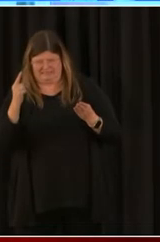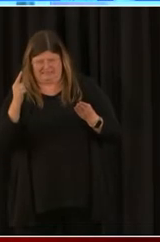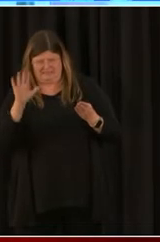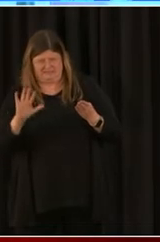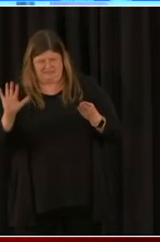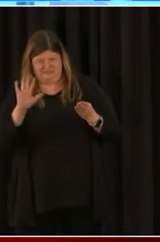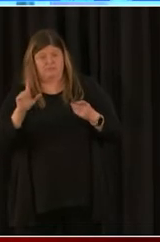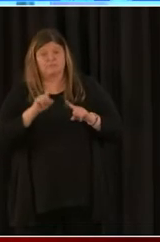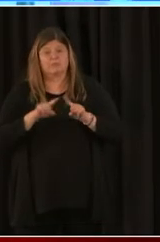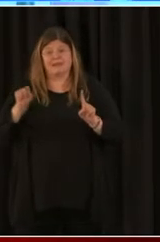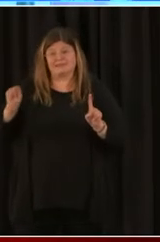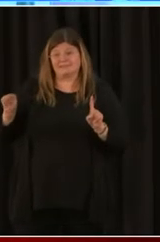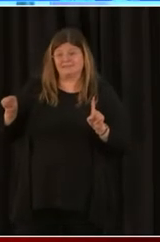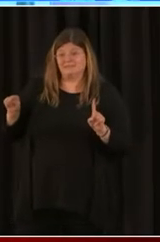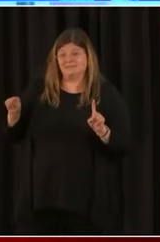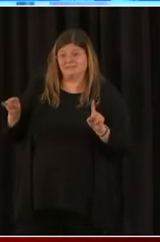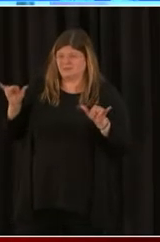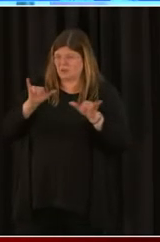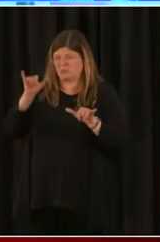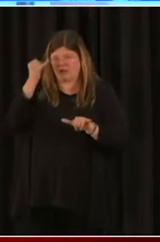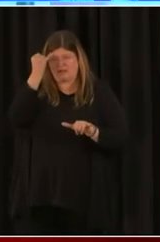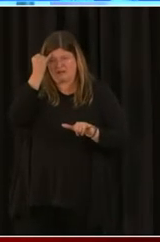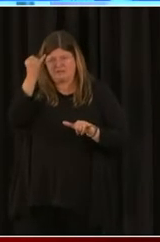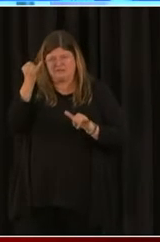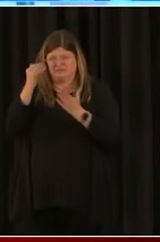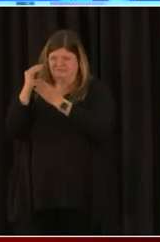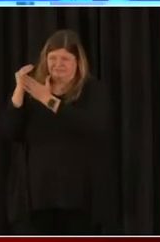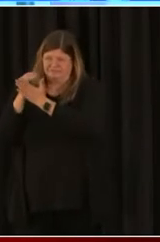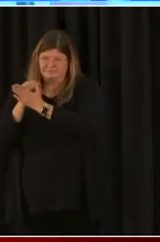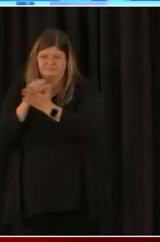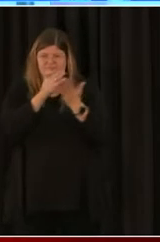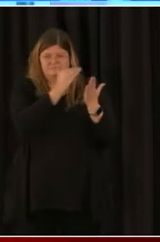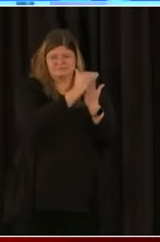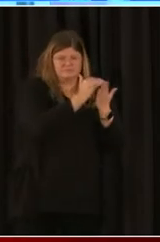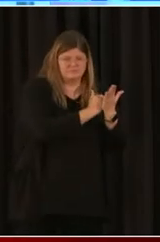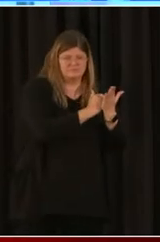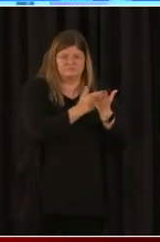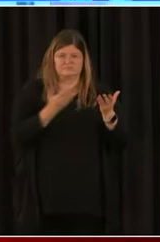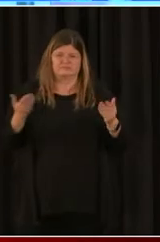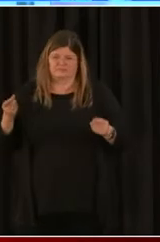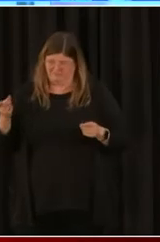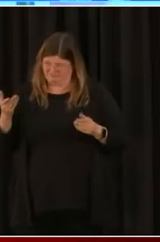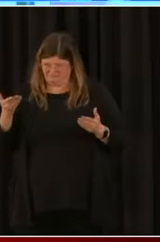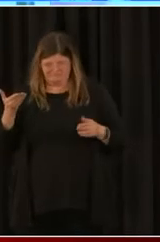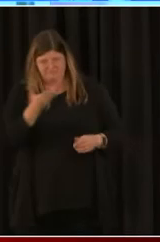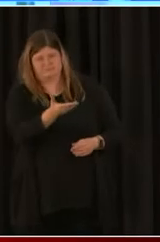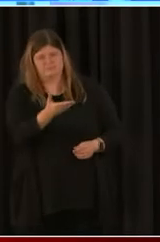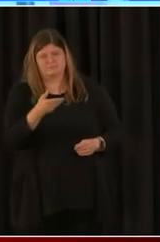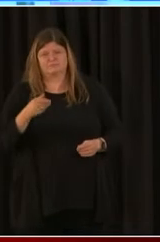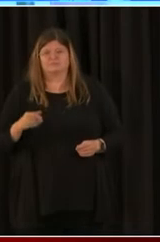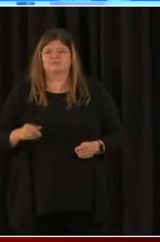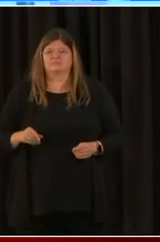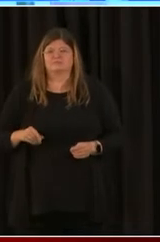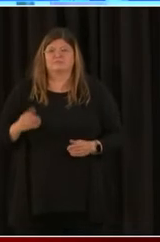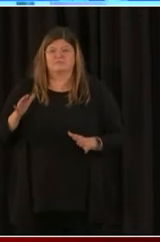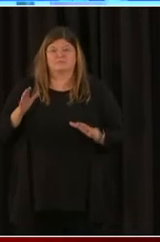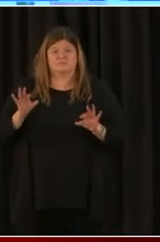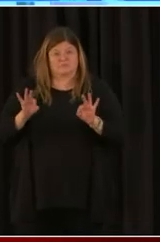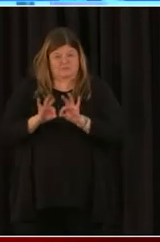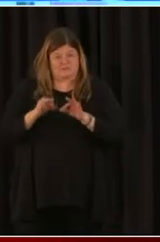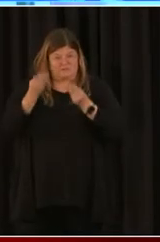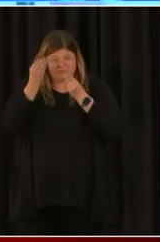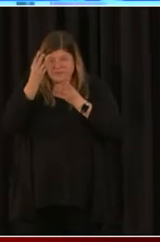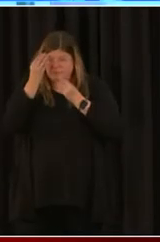you'll be ready to go ahead and apply for your PPP. Frankly, the information that you're going to supply to the SBA